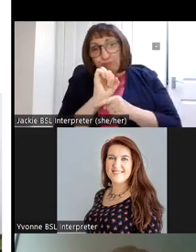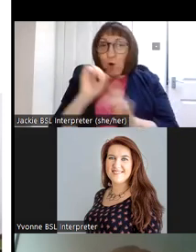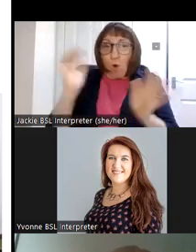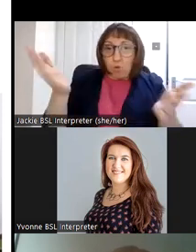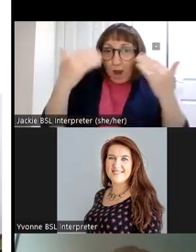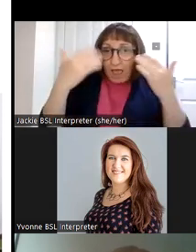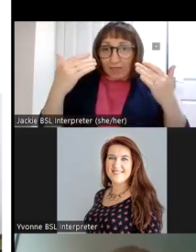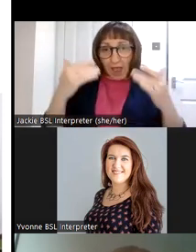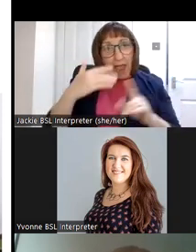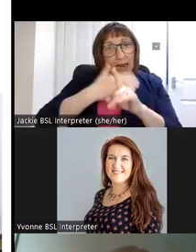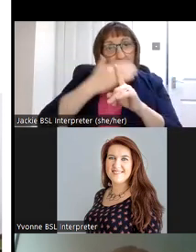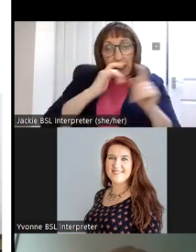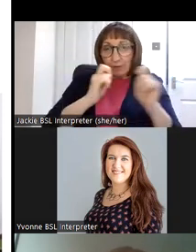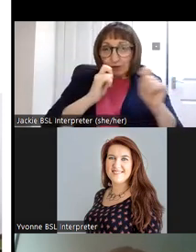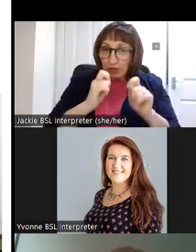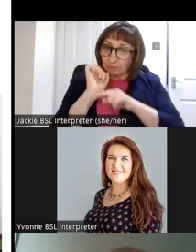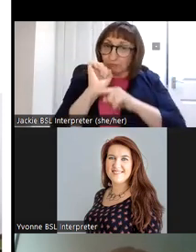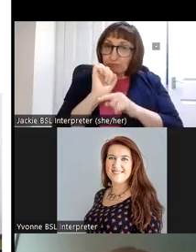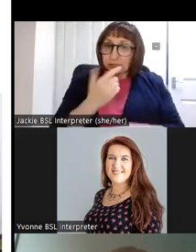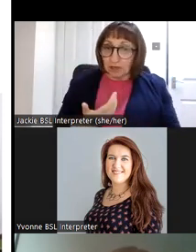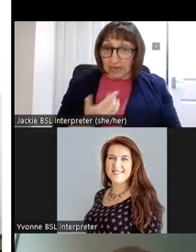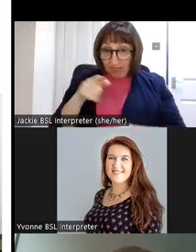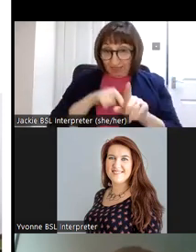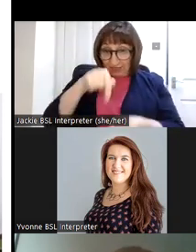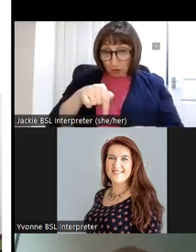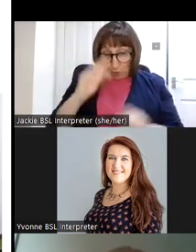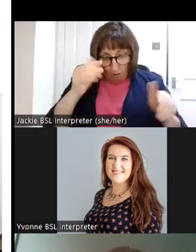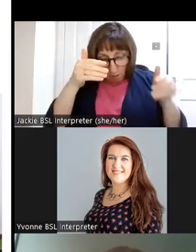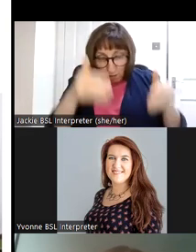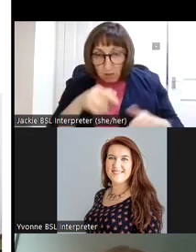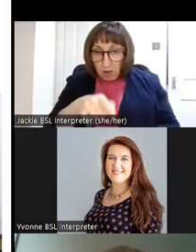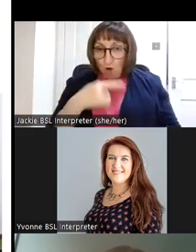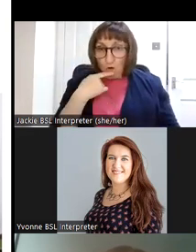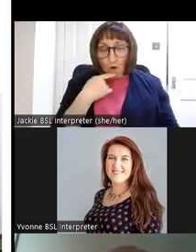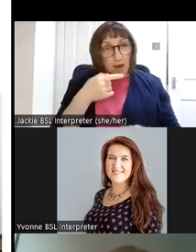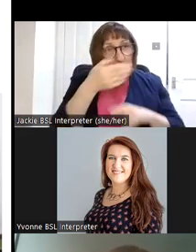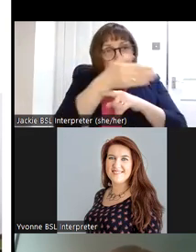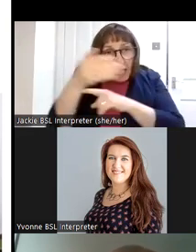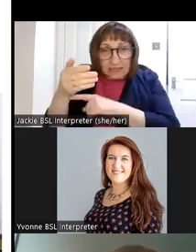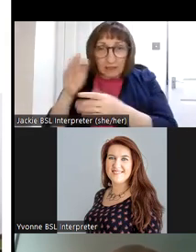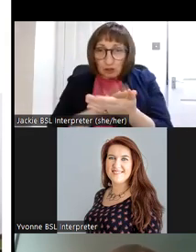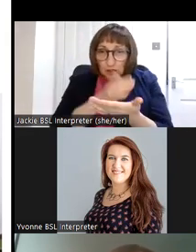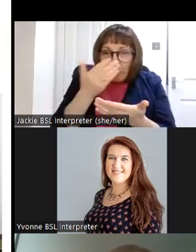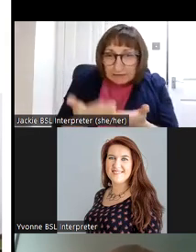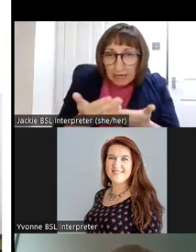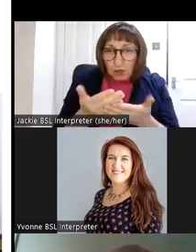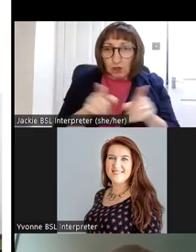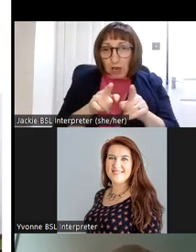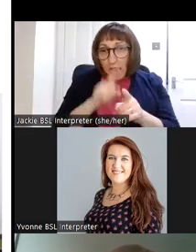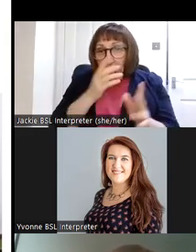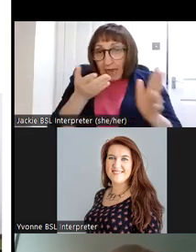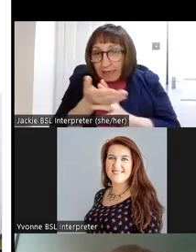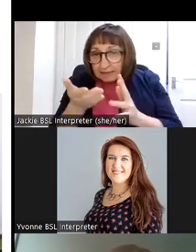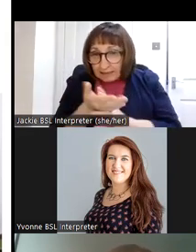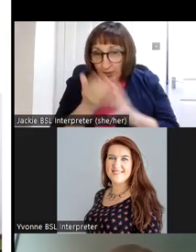and climate change so this year we're going to be concentrating on signage interpretation and accessibility